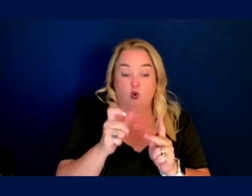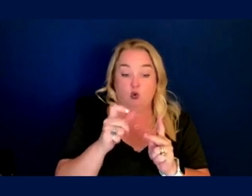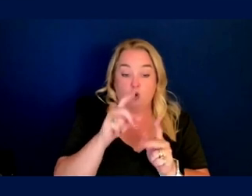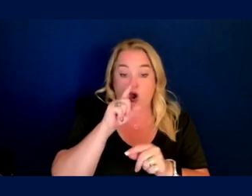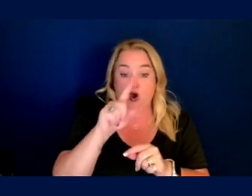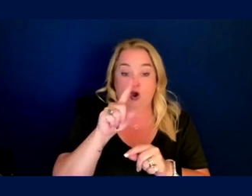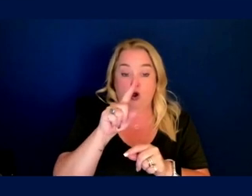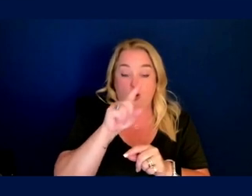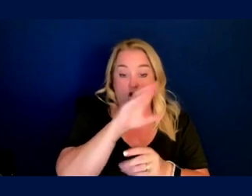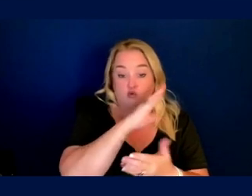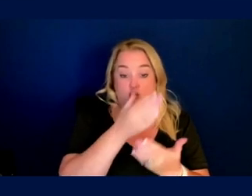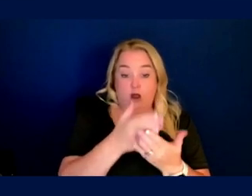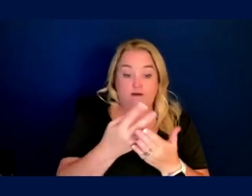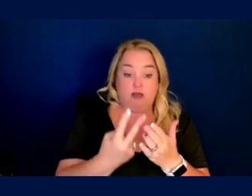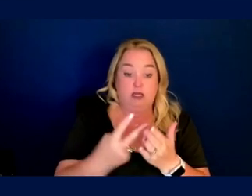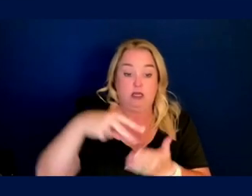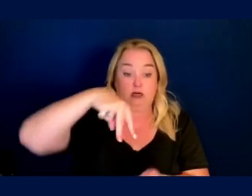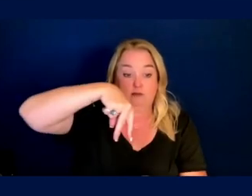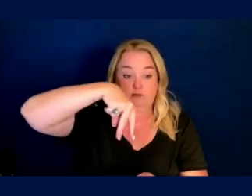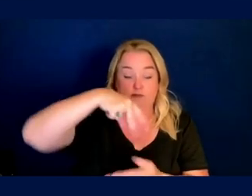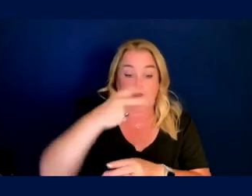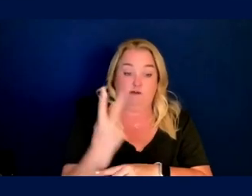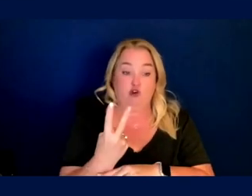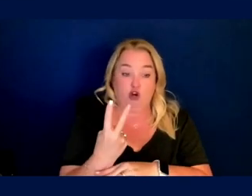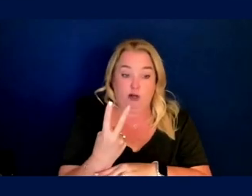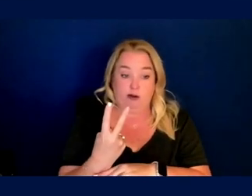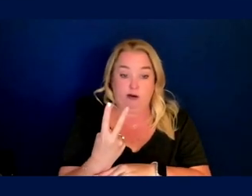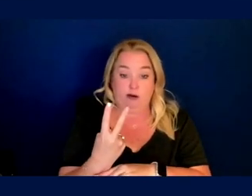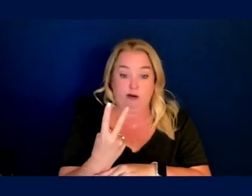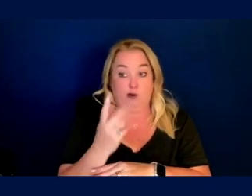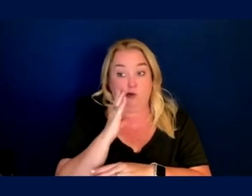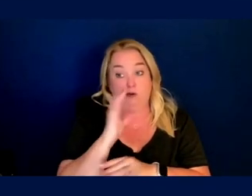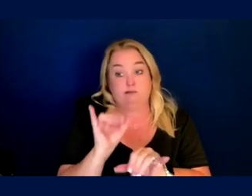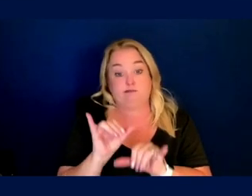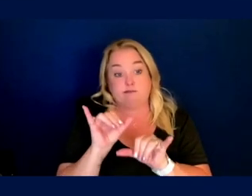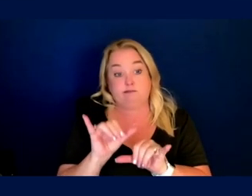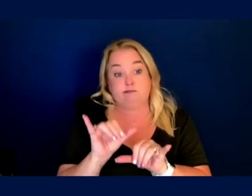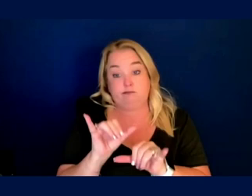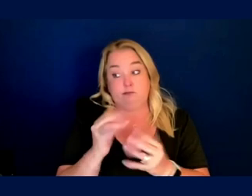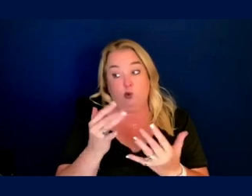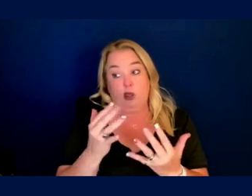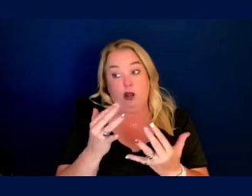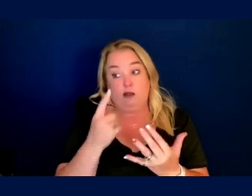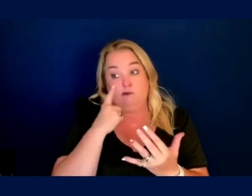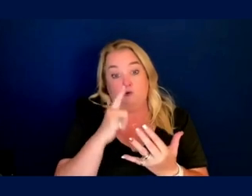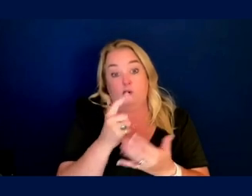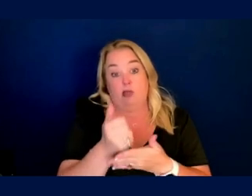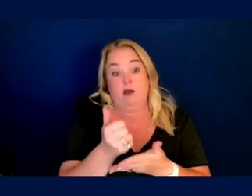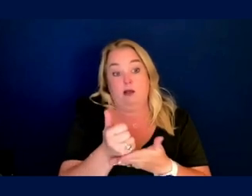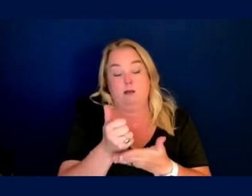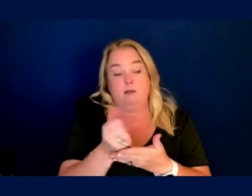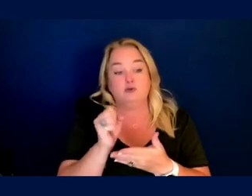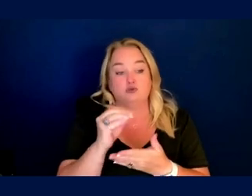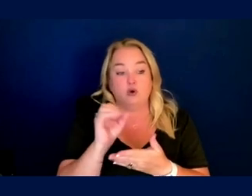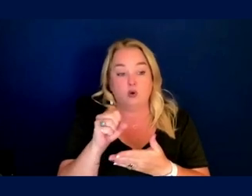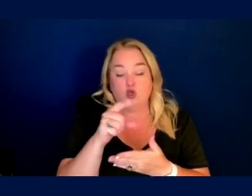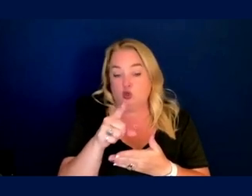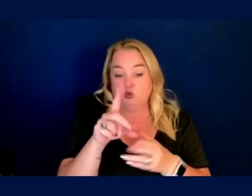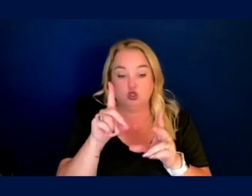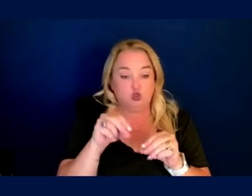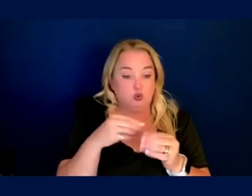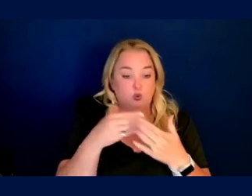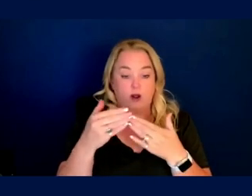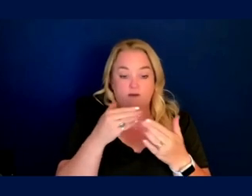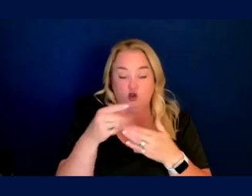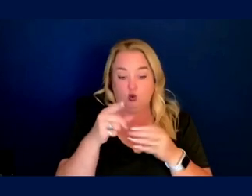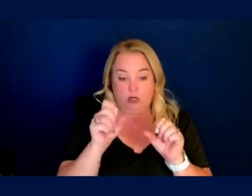and they're simply like, well, we're hanging out here until further order. Yep. Here we are. We're hanging out. So, you know, they, first of all, you do what you're told